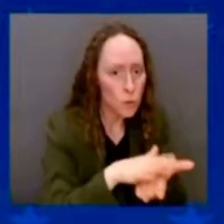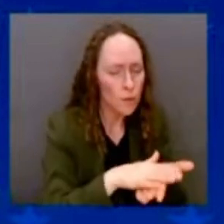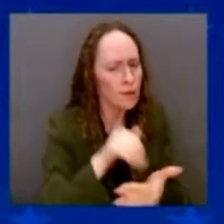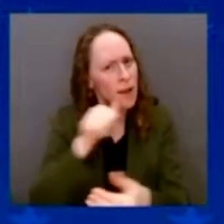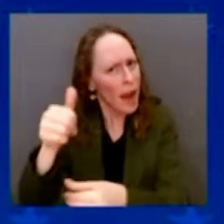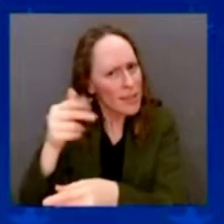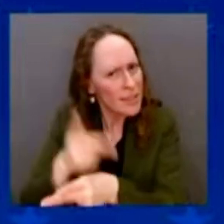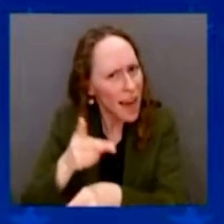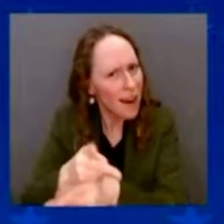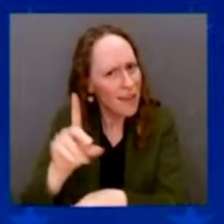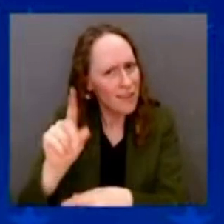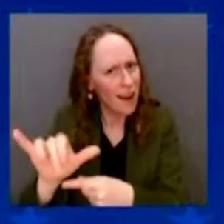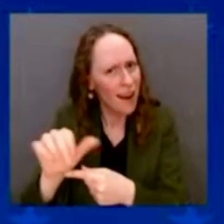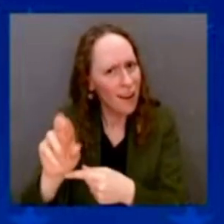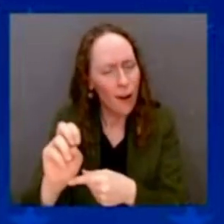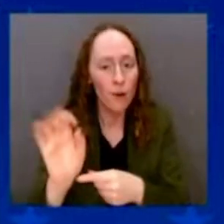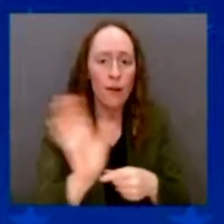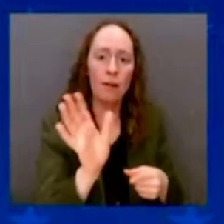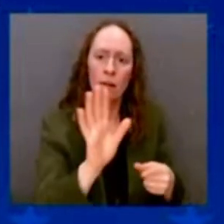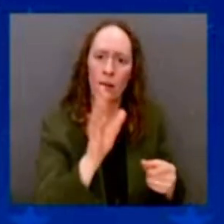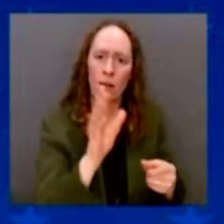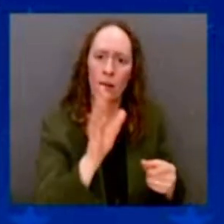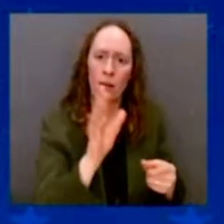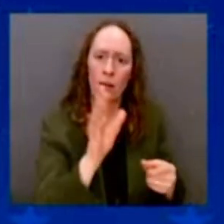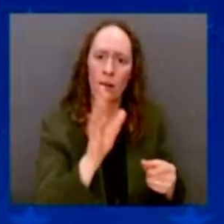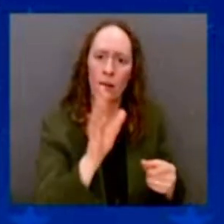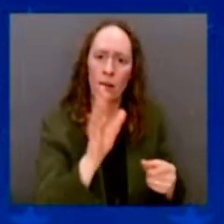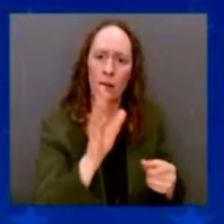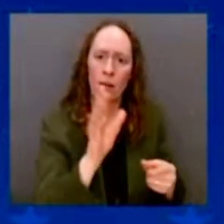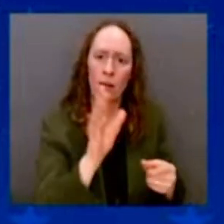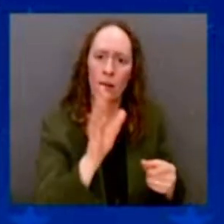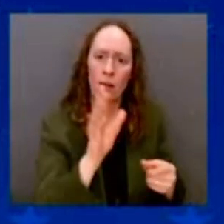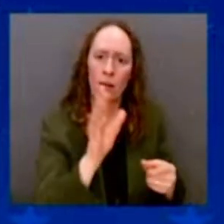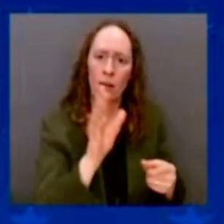percent the likelihood that they'll finish high school